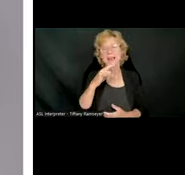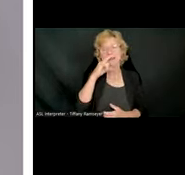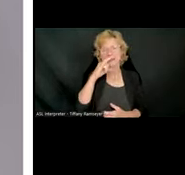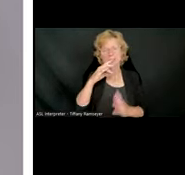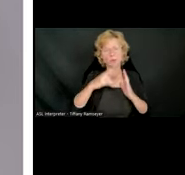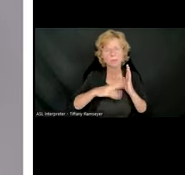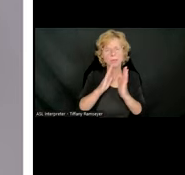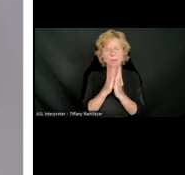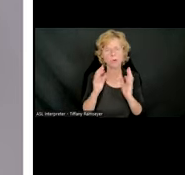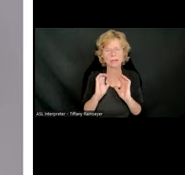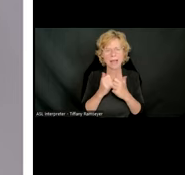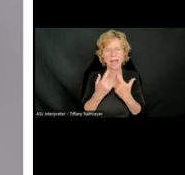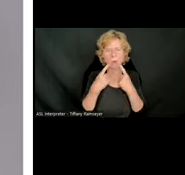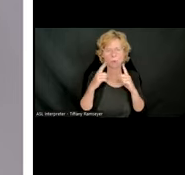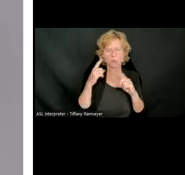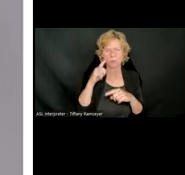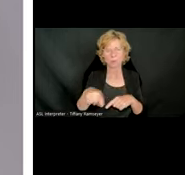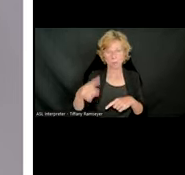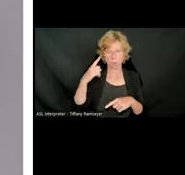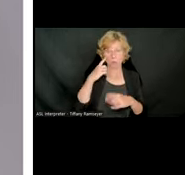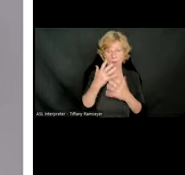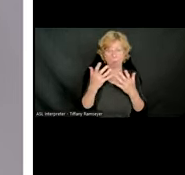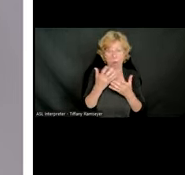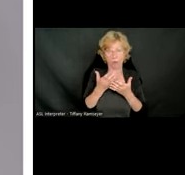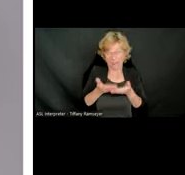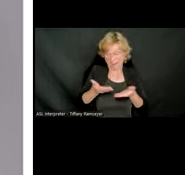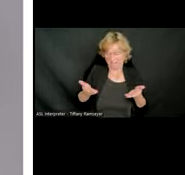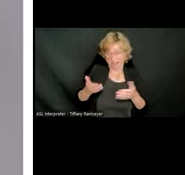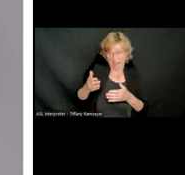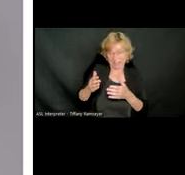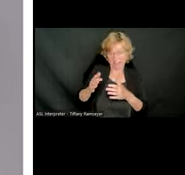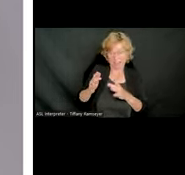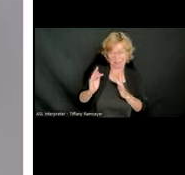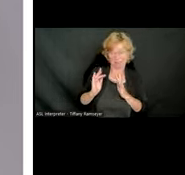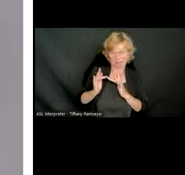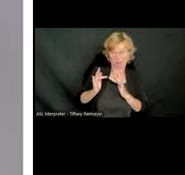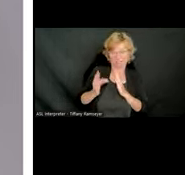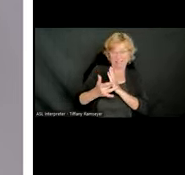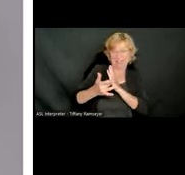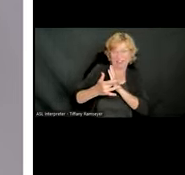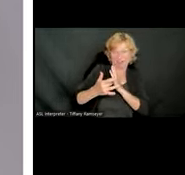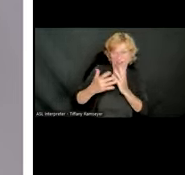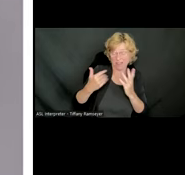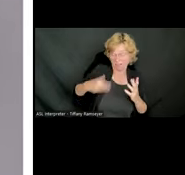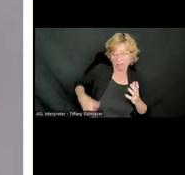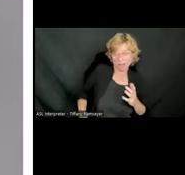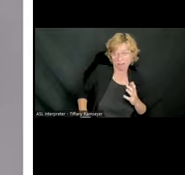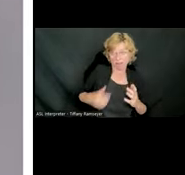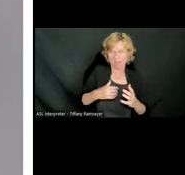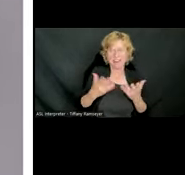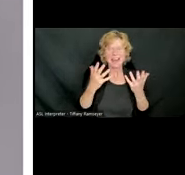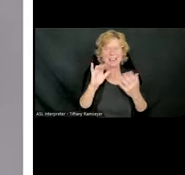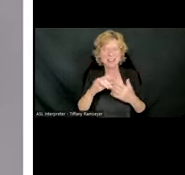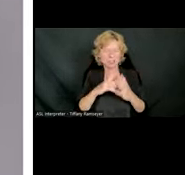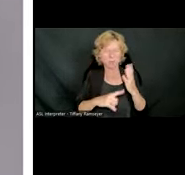them. So if you think about the devices that the kids have in their pockets today, that's really how we want them to be able to access Bookshare books. So this